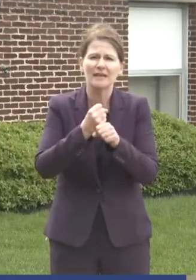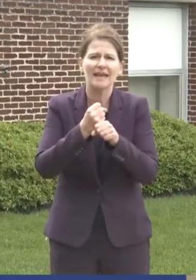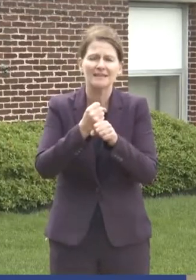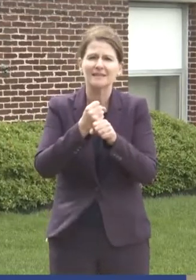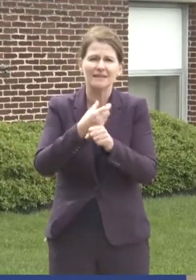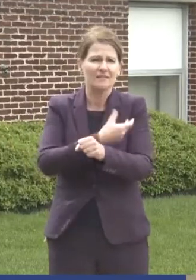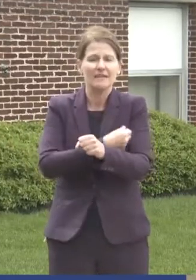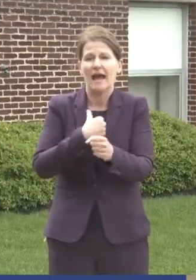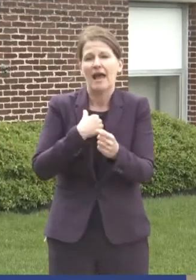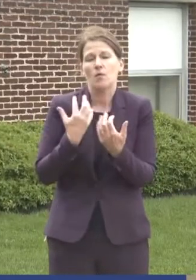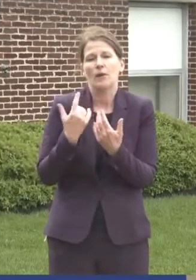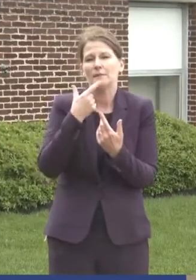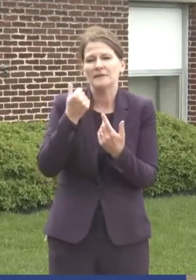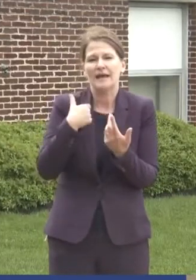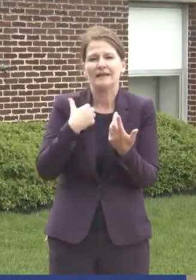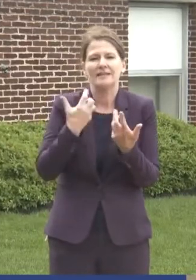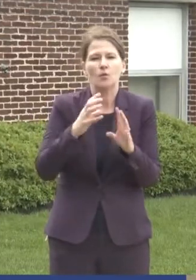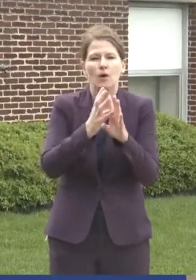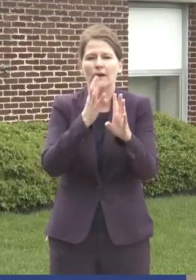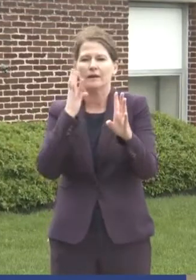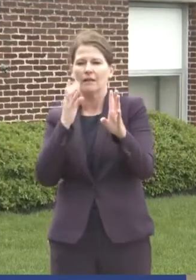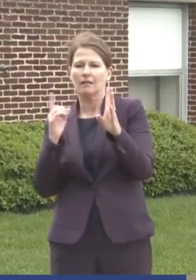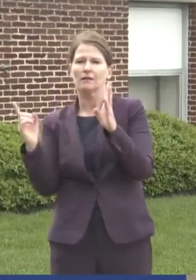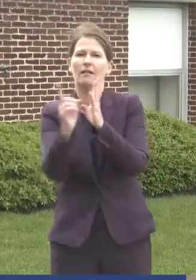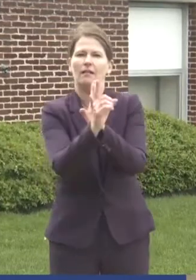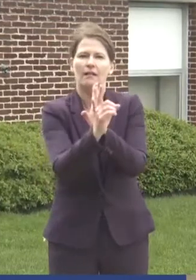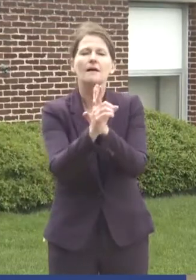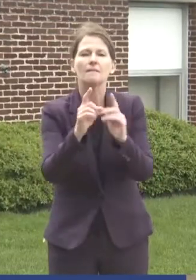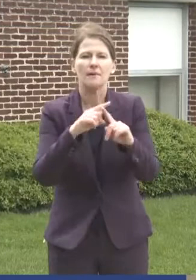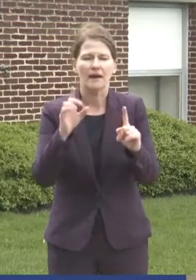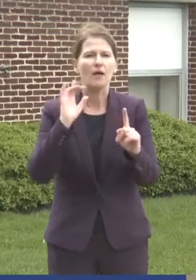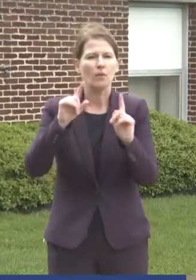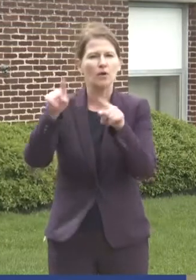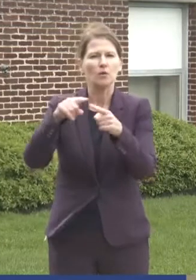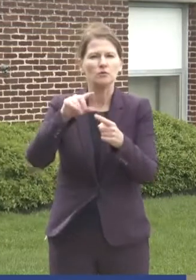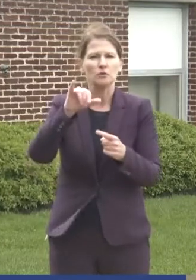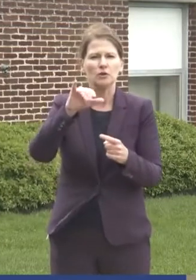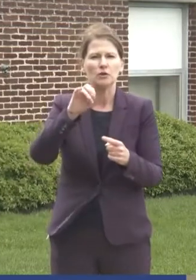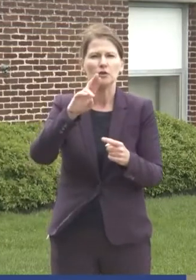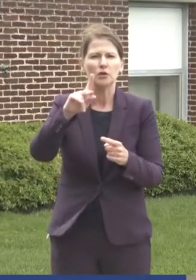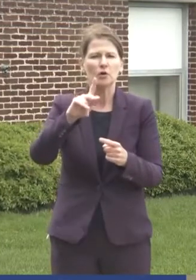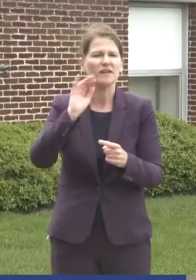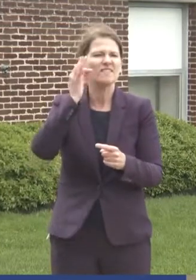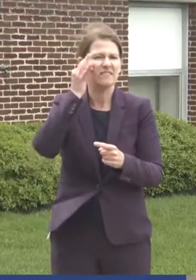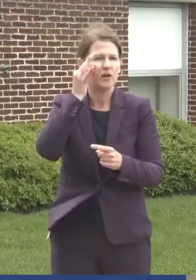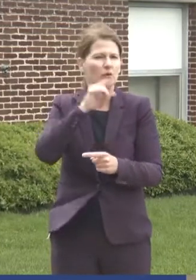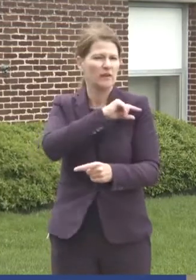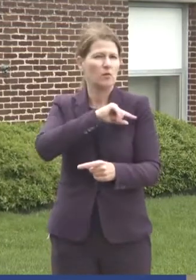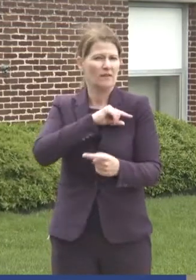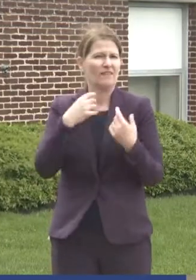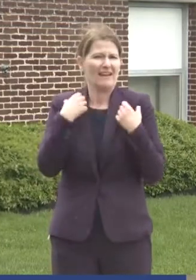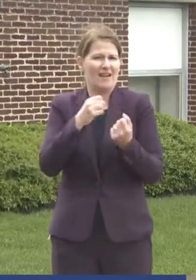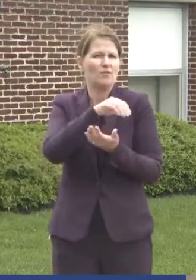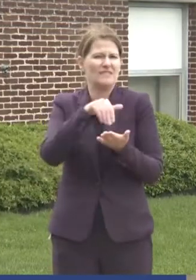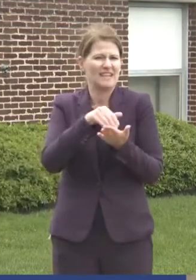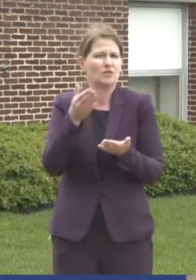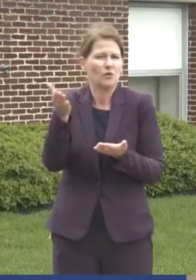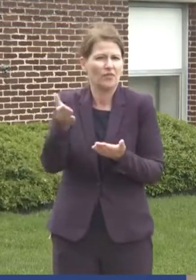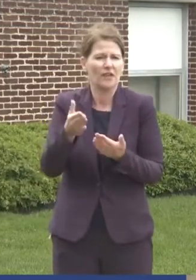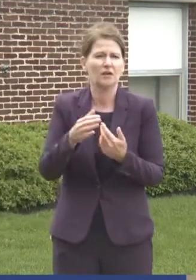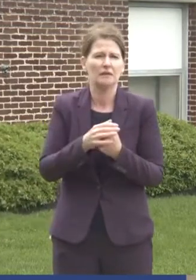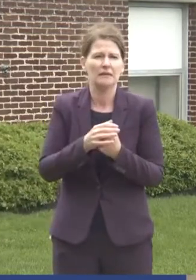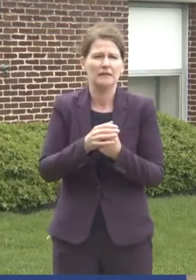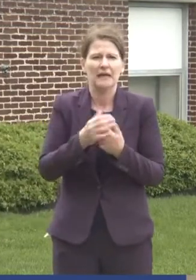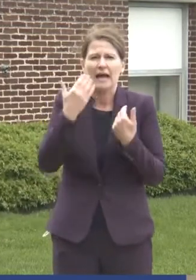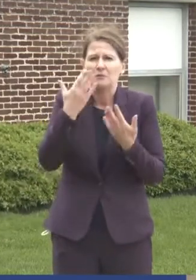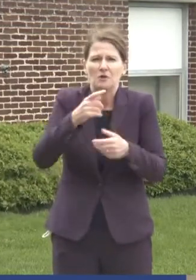want to butt in line and I'm going to be doing it in York at a federally qualified health center. And I don't